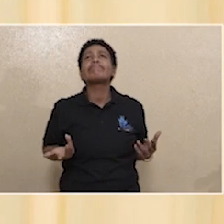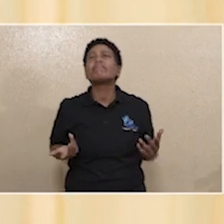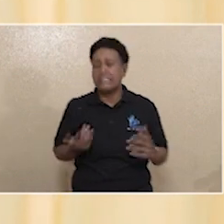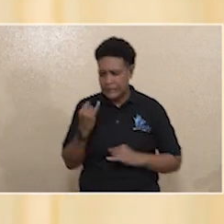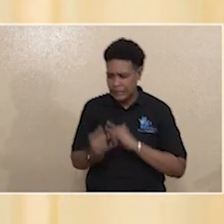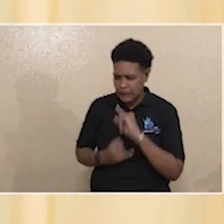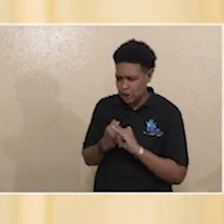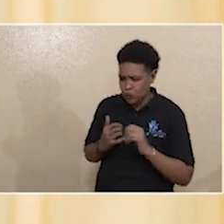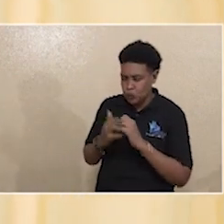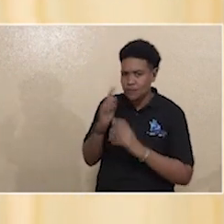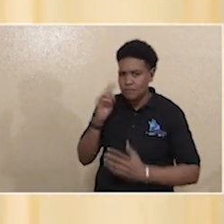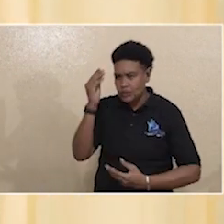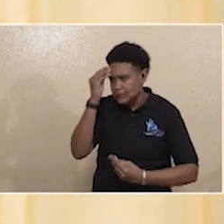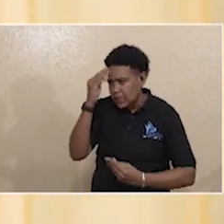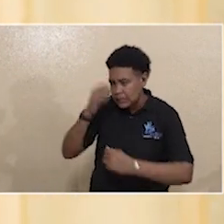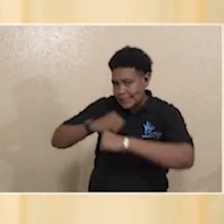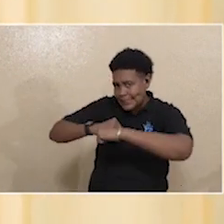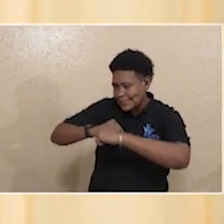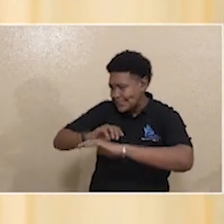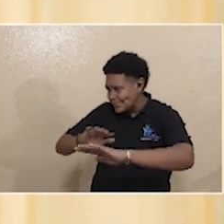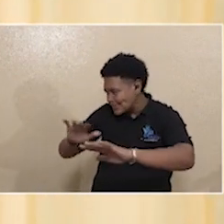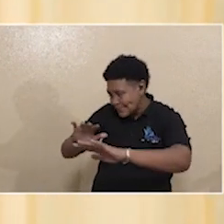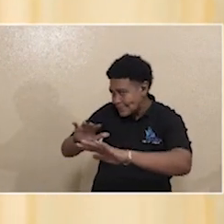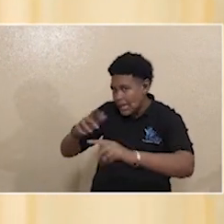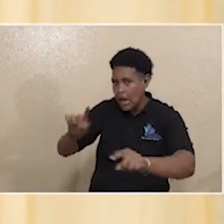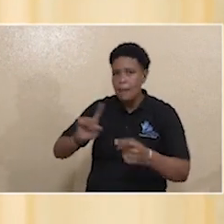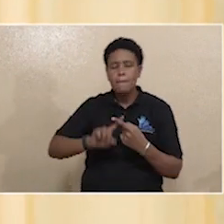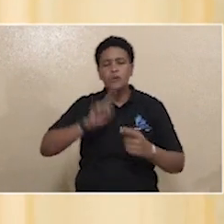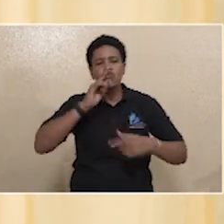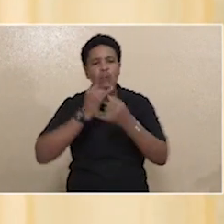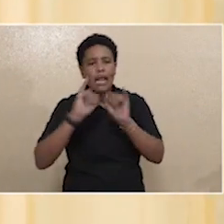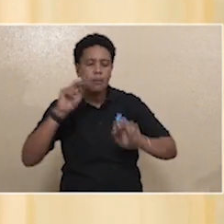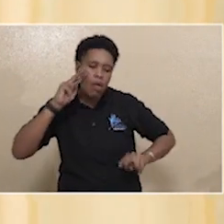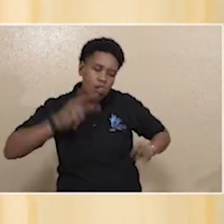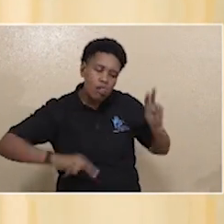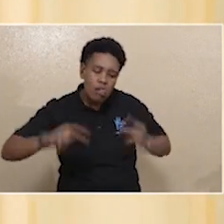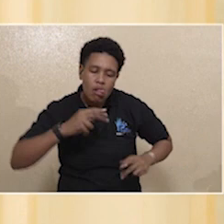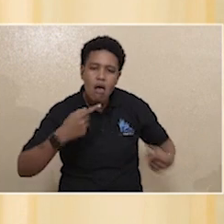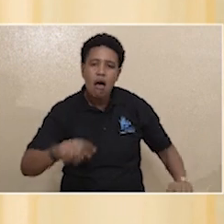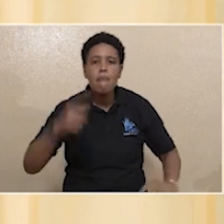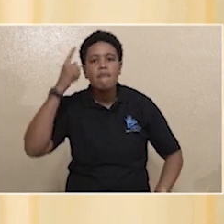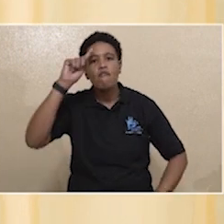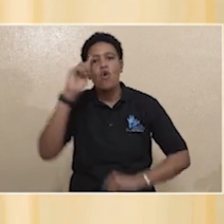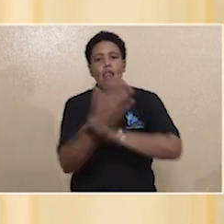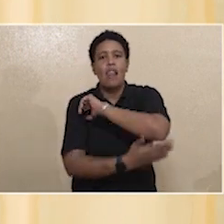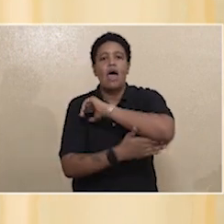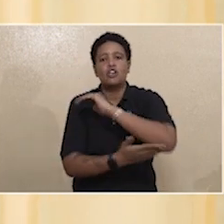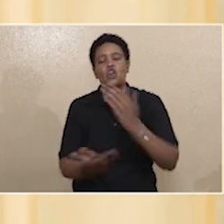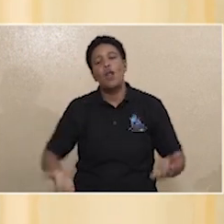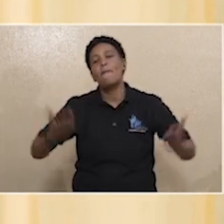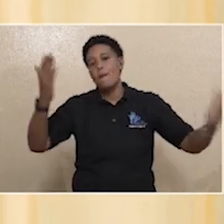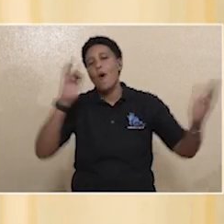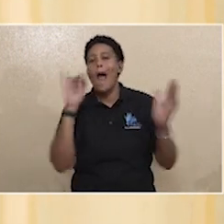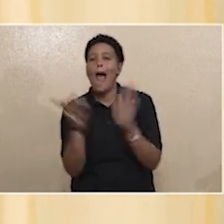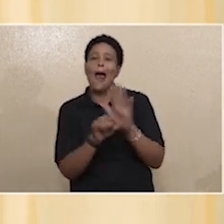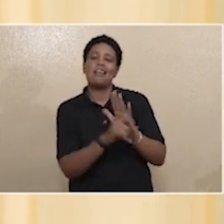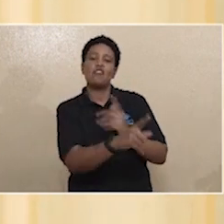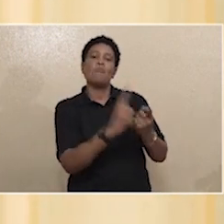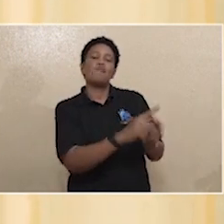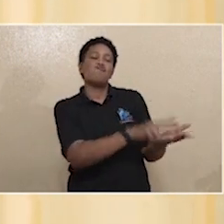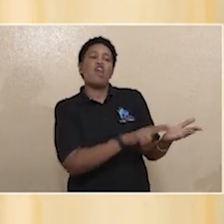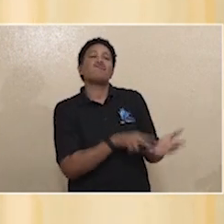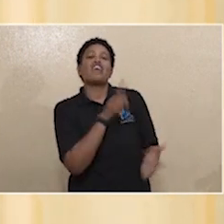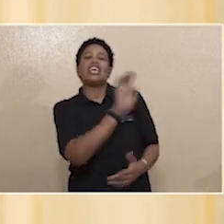institutions for data protection and independent oversight of the proposed national identification and